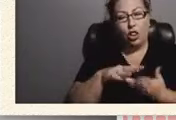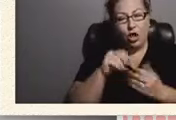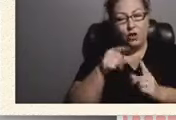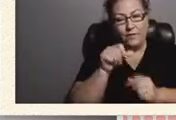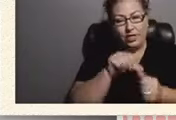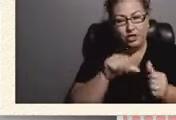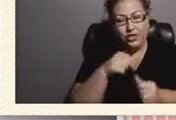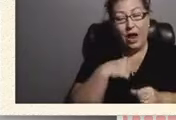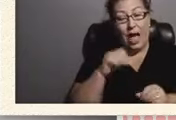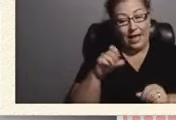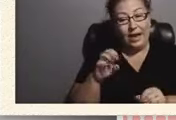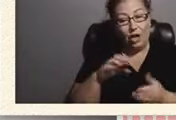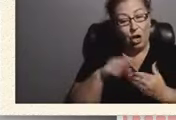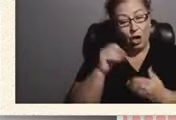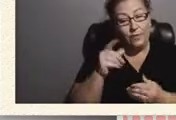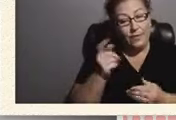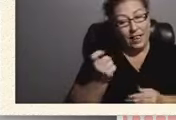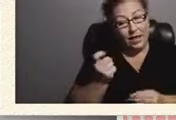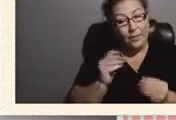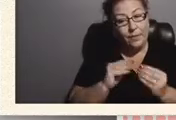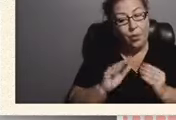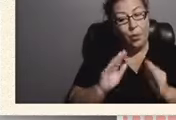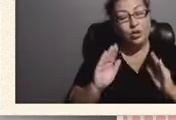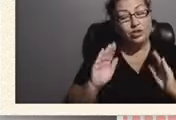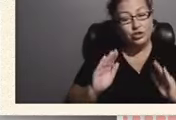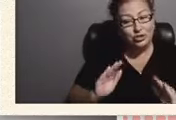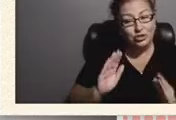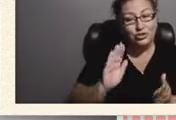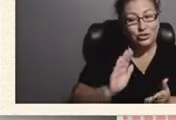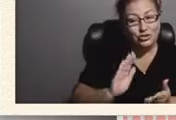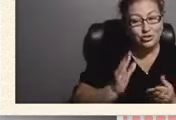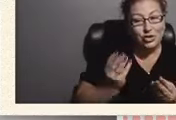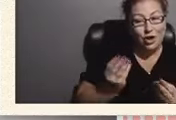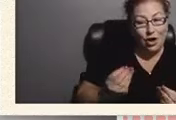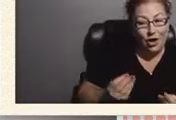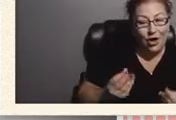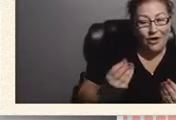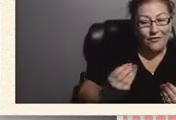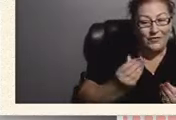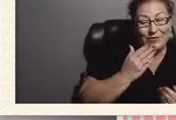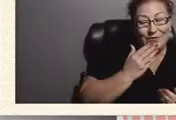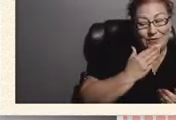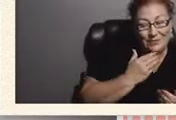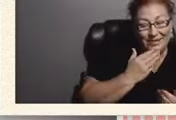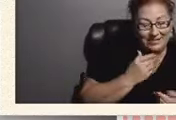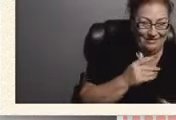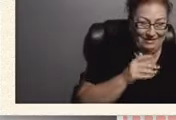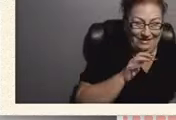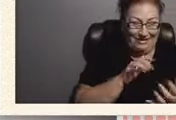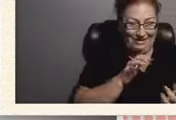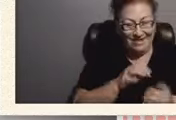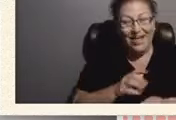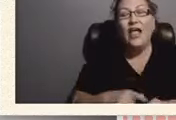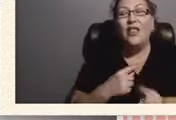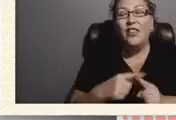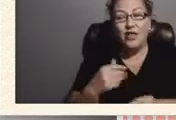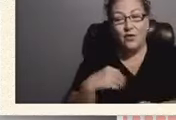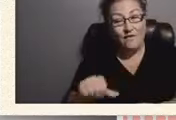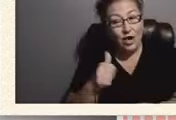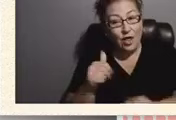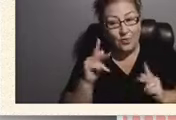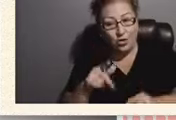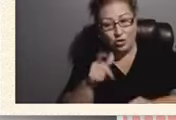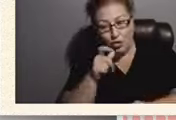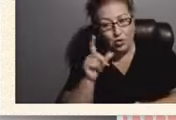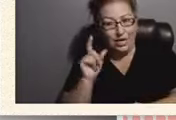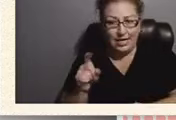more you know soft and sweet and then there's somebody else who needs a little shaking up and know